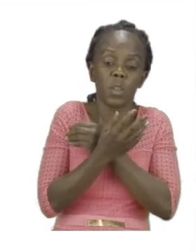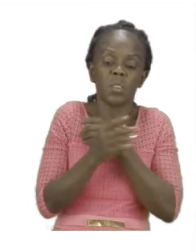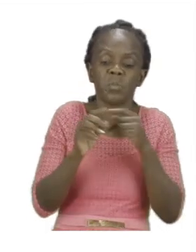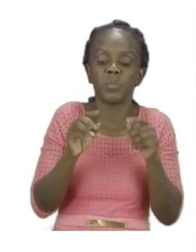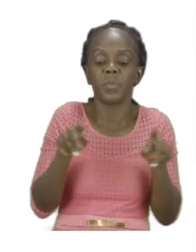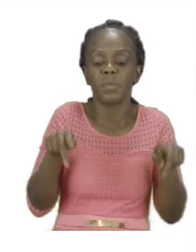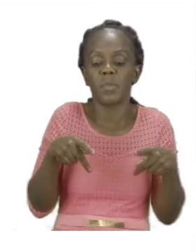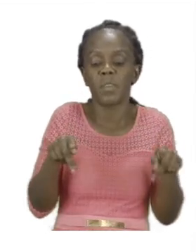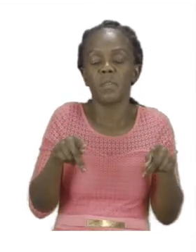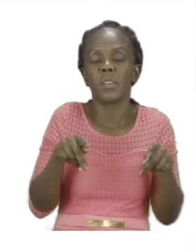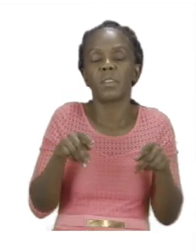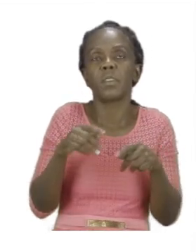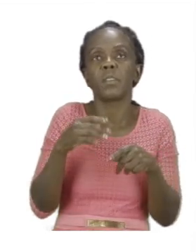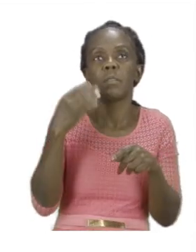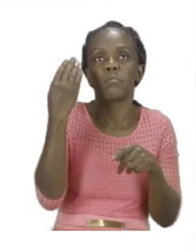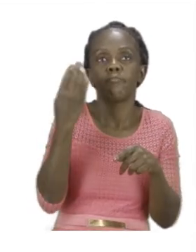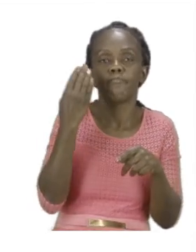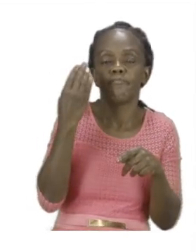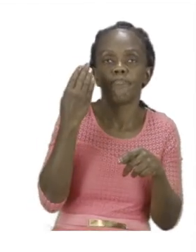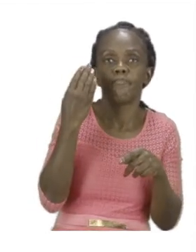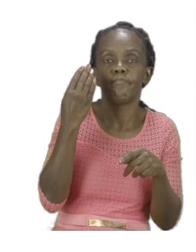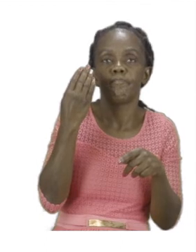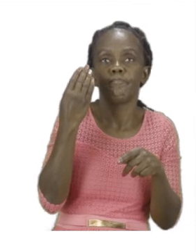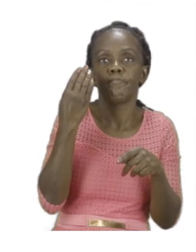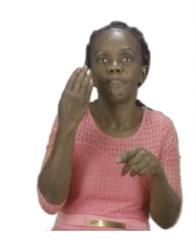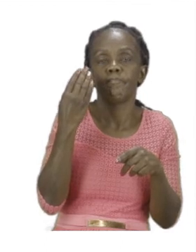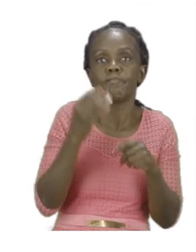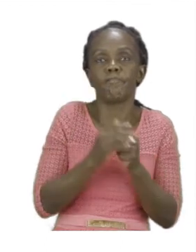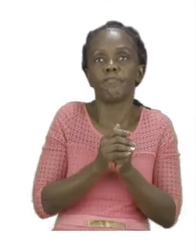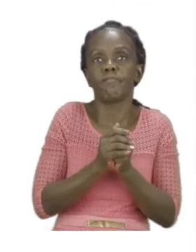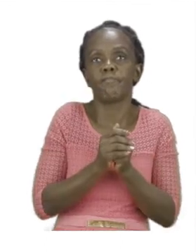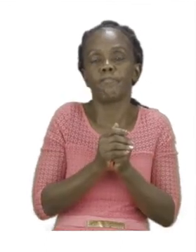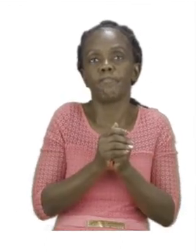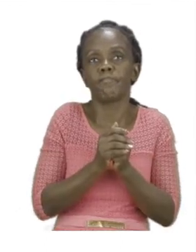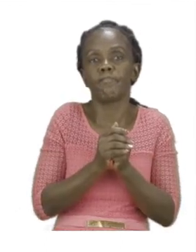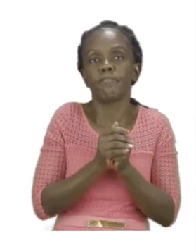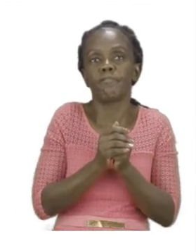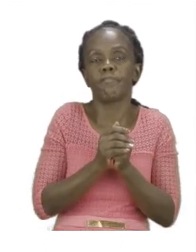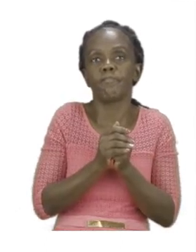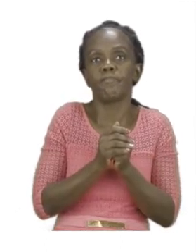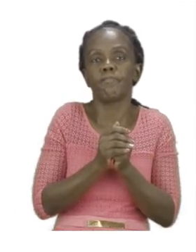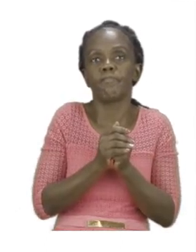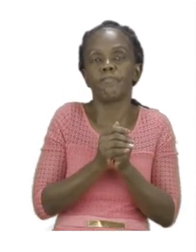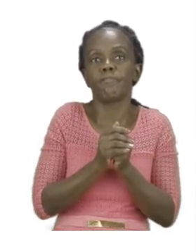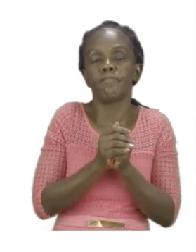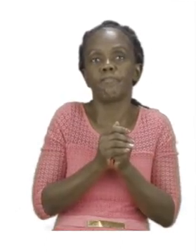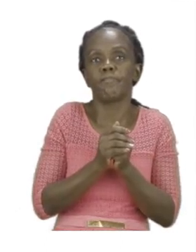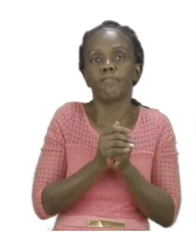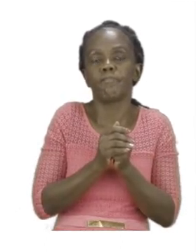The yellow event is going The yellow event